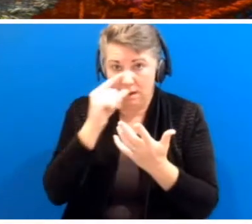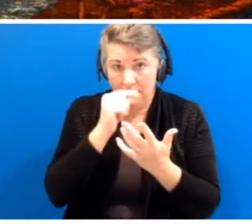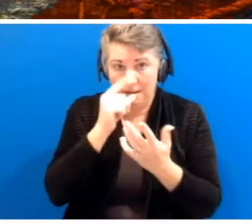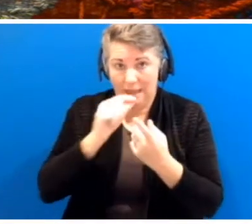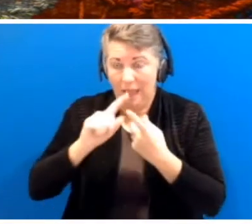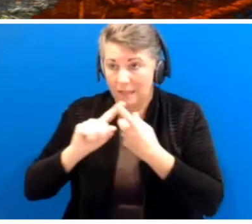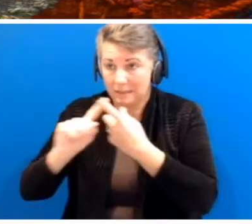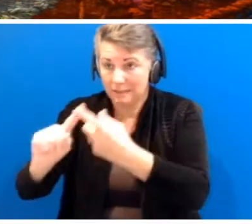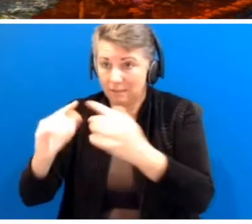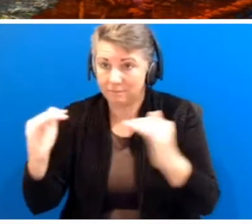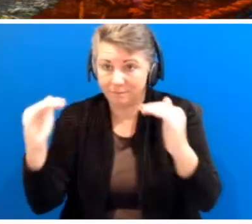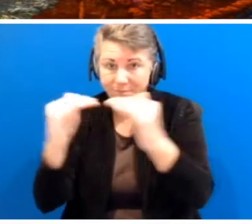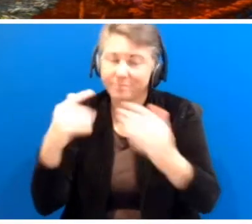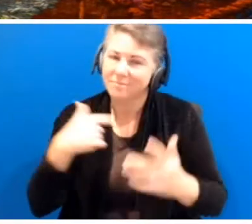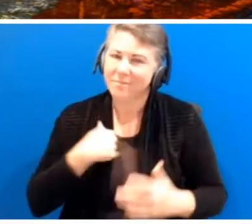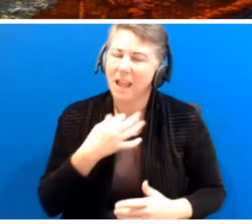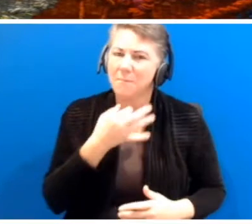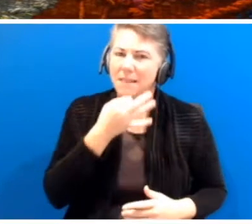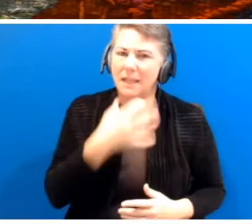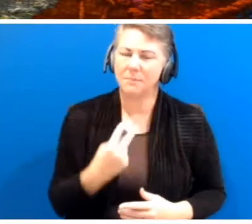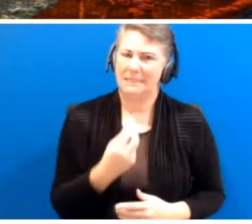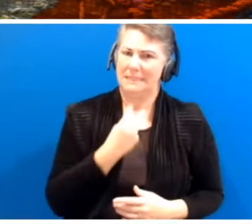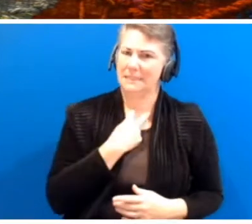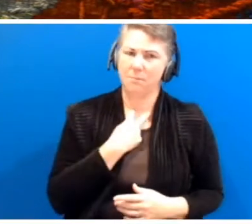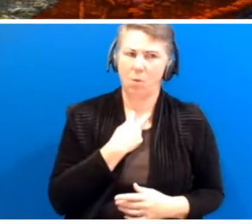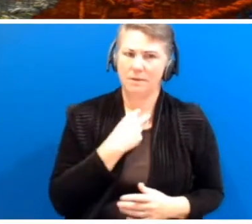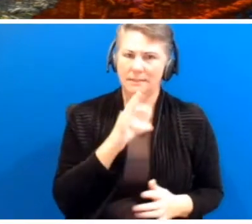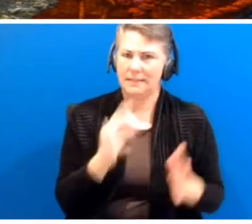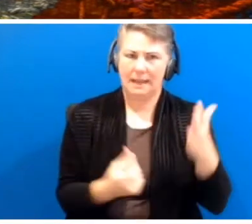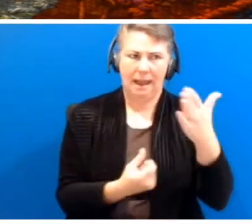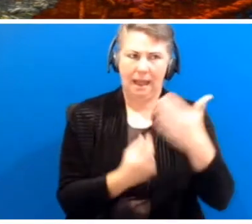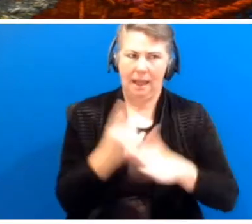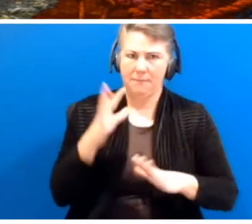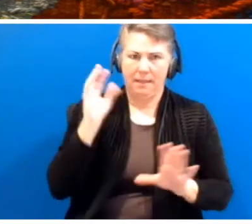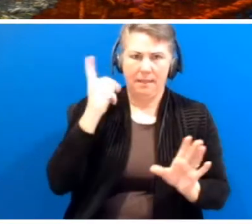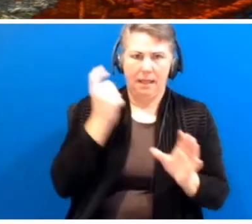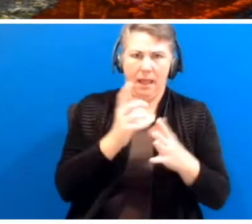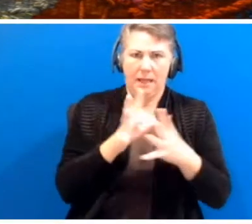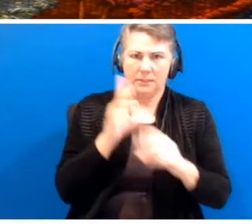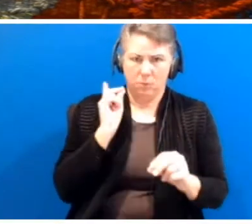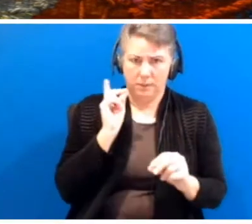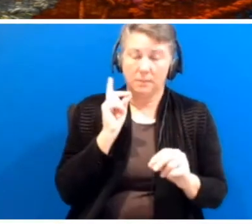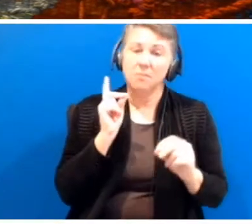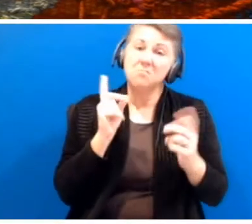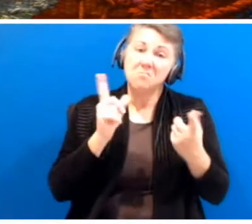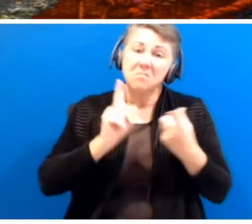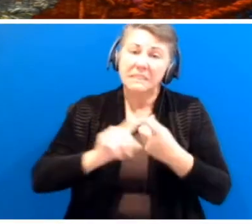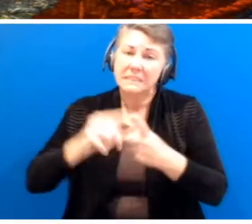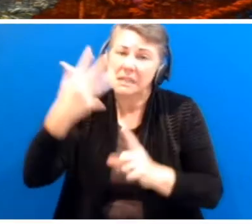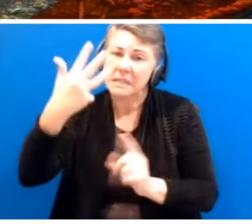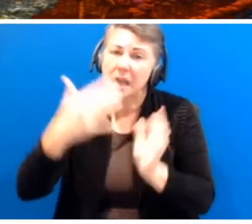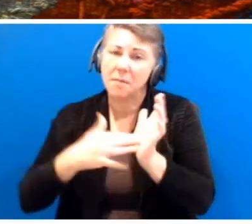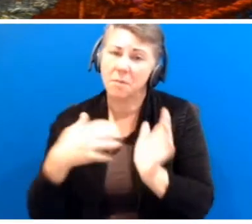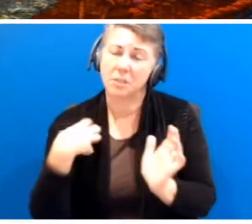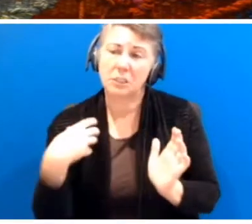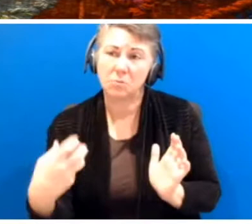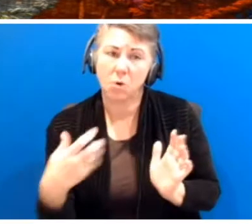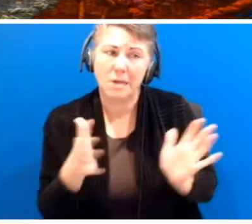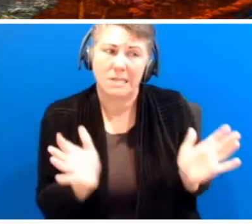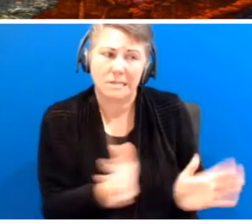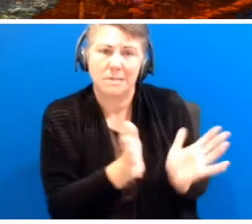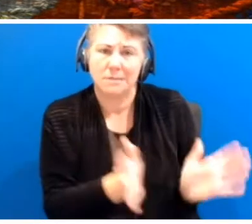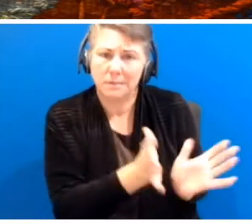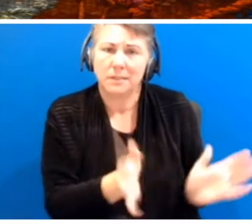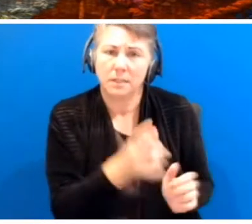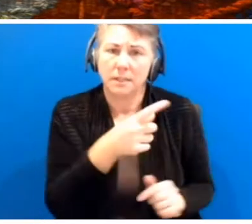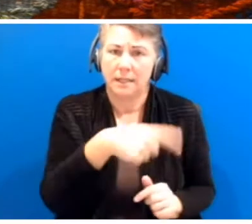I am disappointed that that government didn't do that last week. There's still nine months of Mr Keane's tenure here to go. Continue to put pressure on him and then should